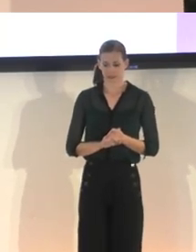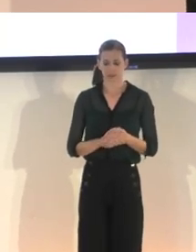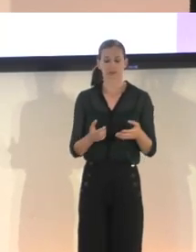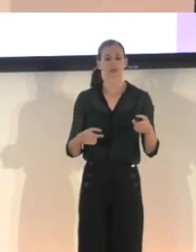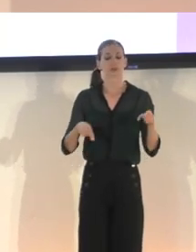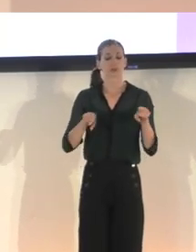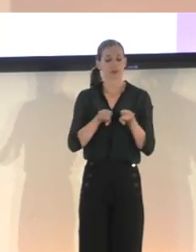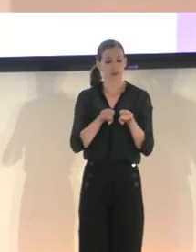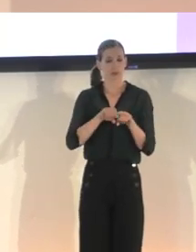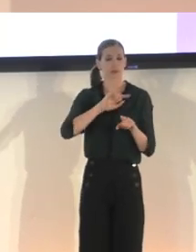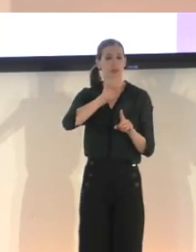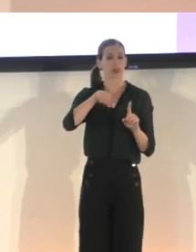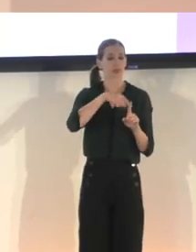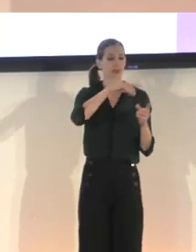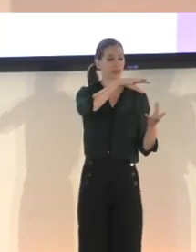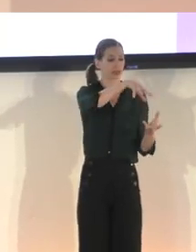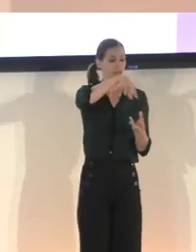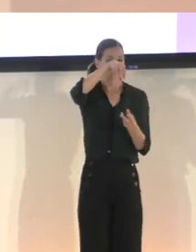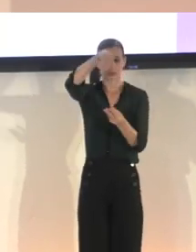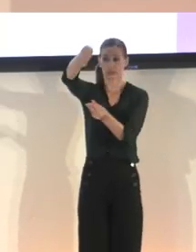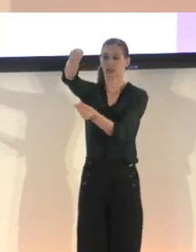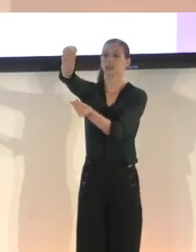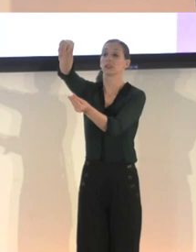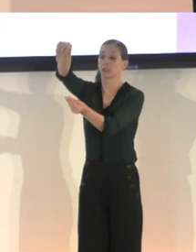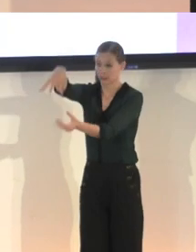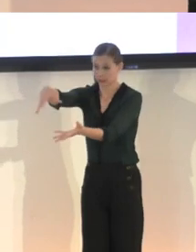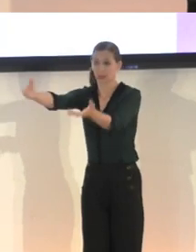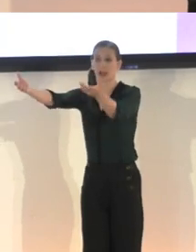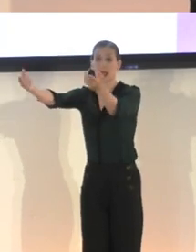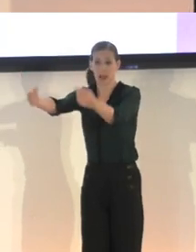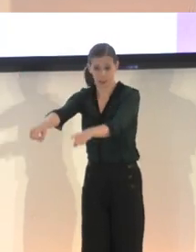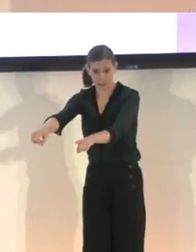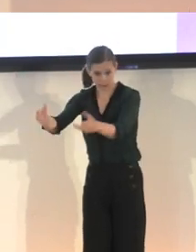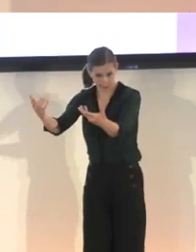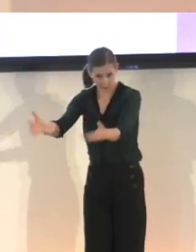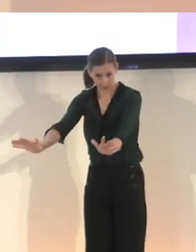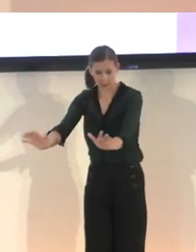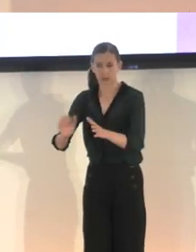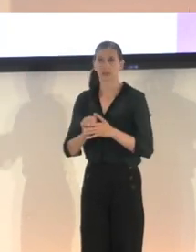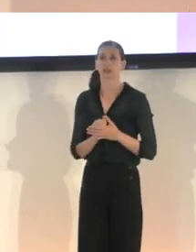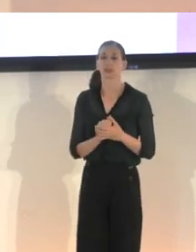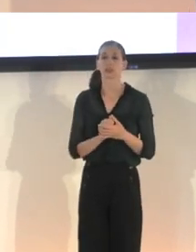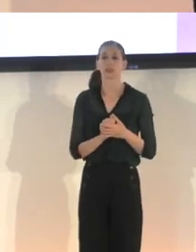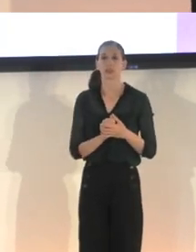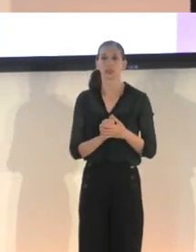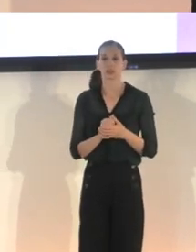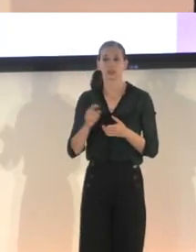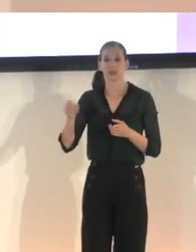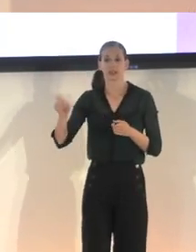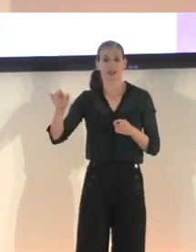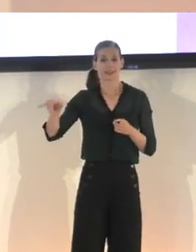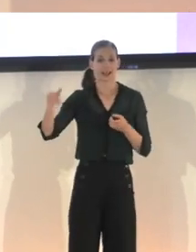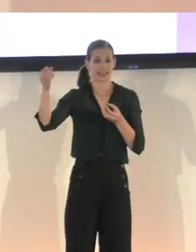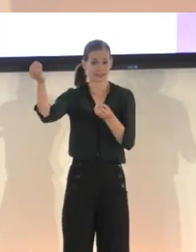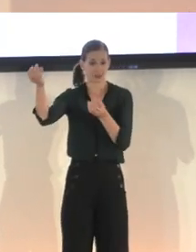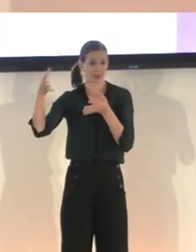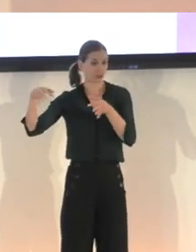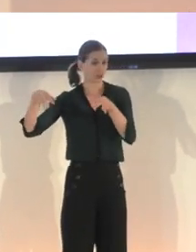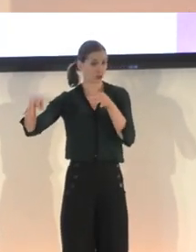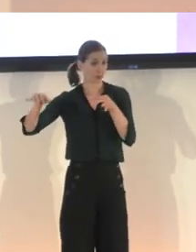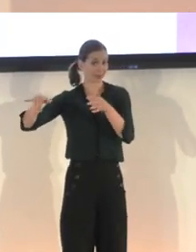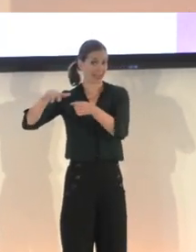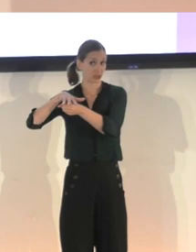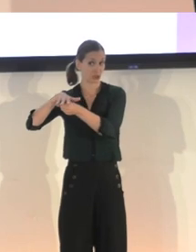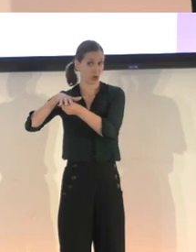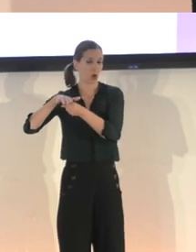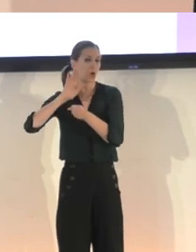teleport actually occurs after aiming, we read off the information again to let them know that